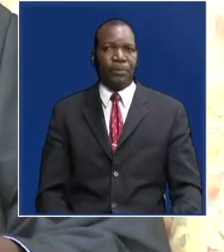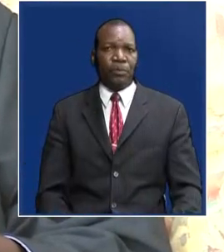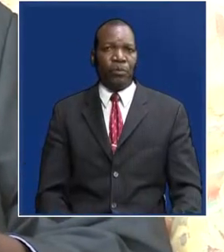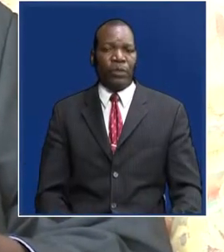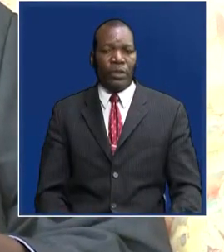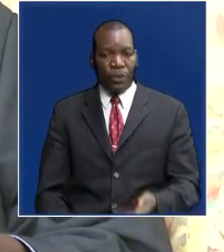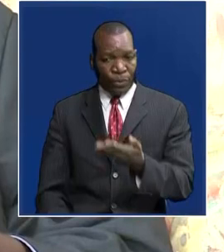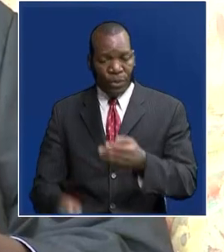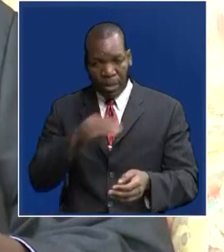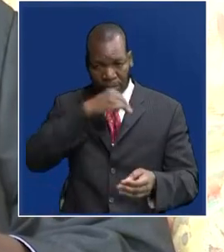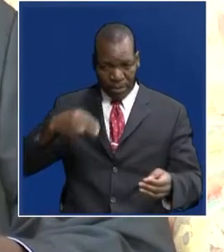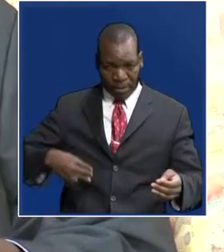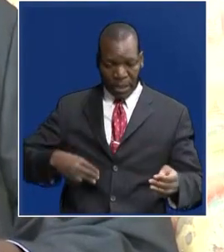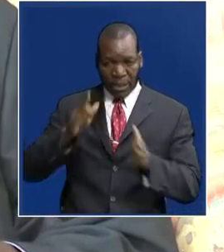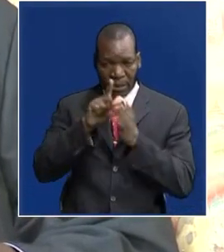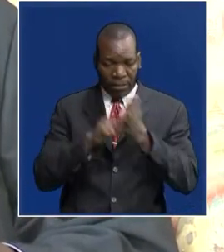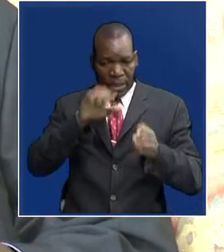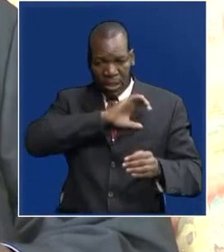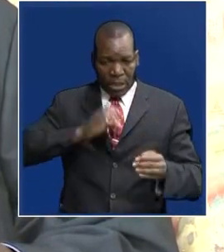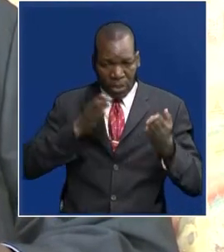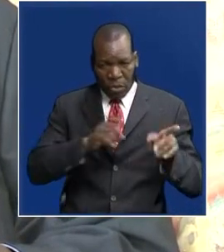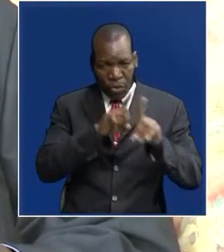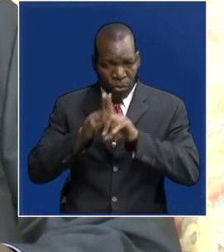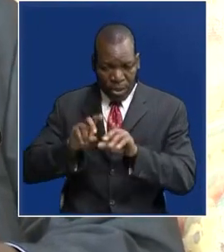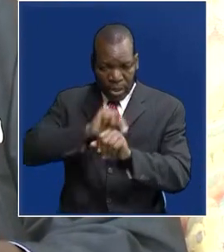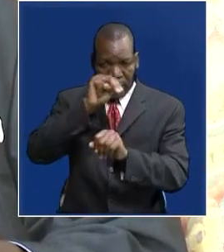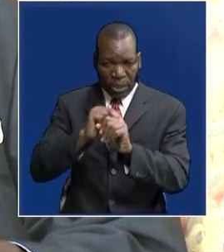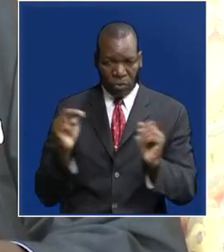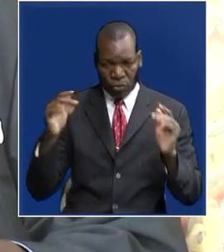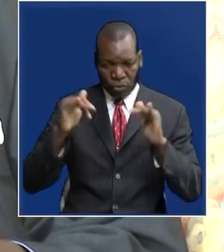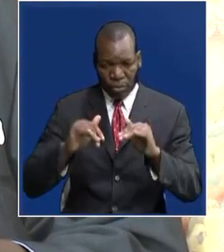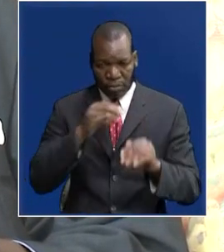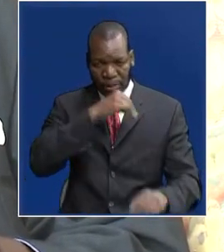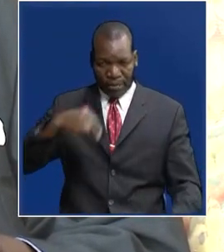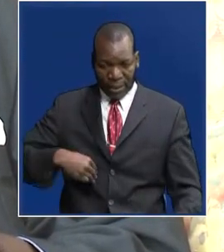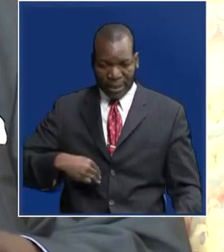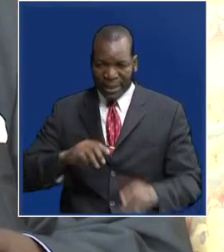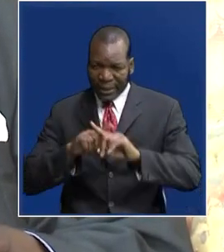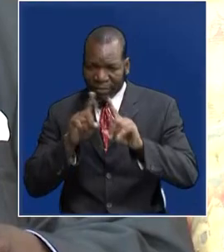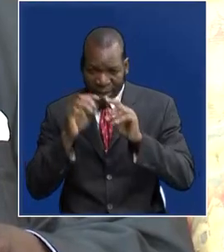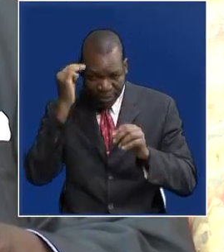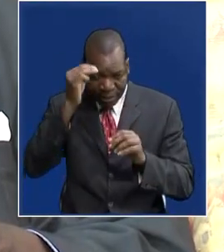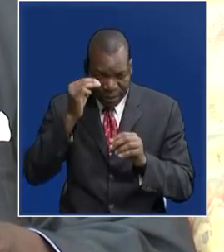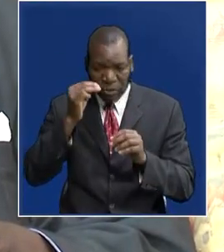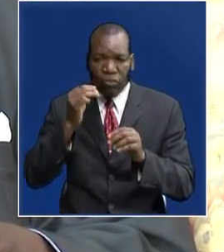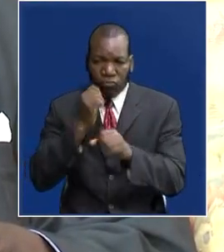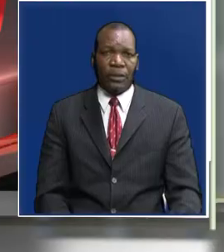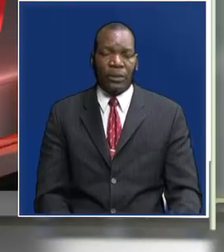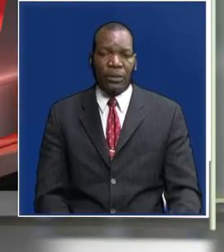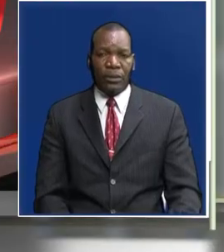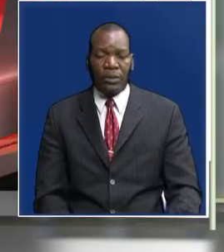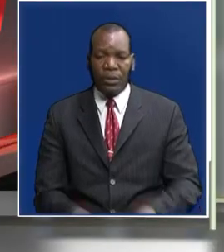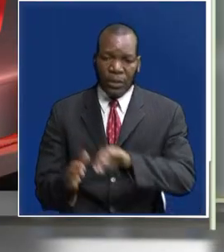member of the Legislative Council as well as a member of the National Assembly and is served in various ministerial portfolios.